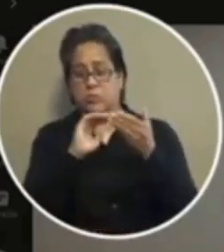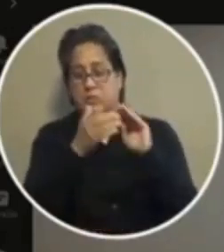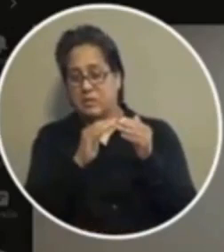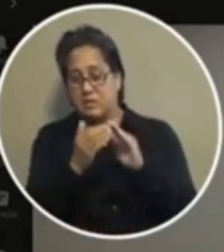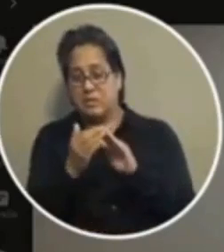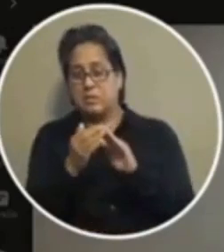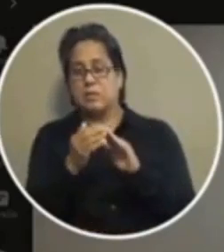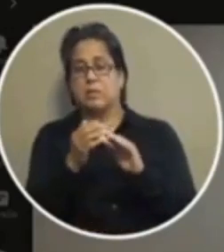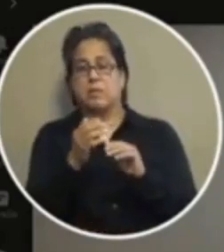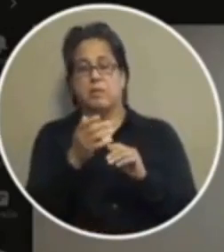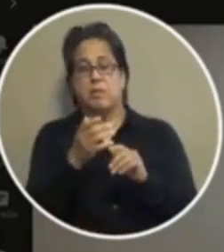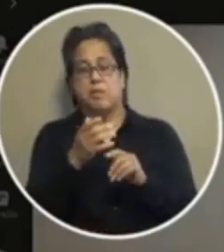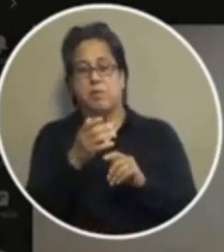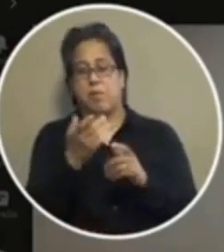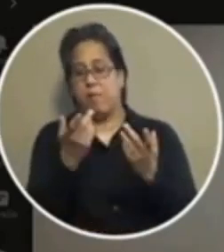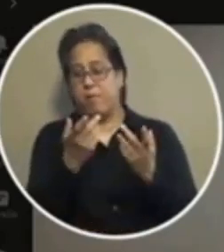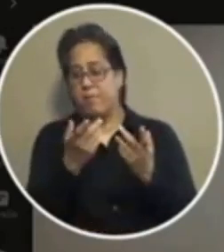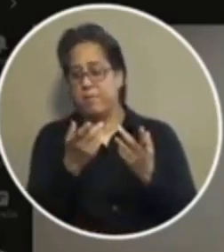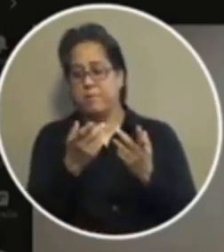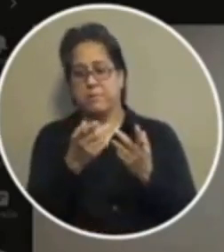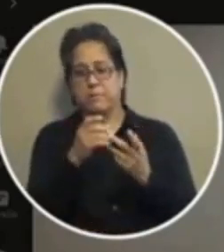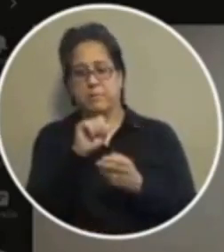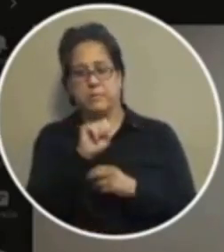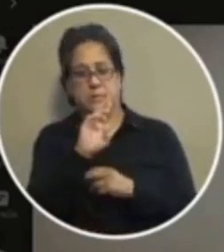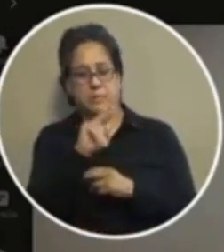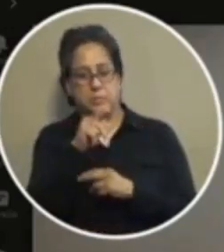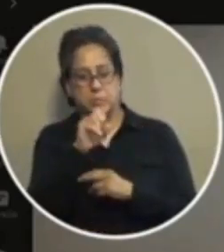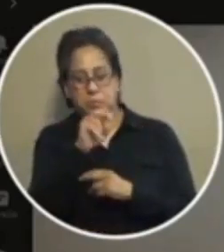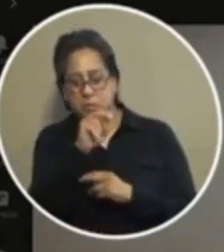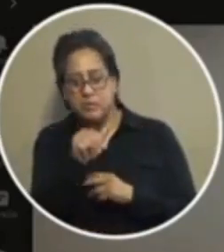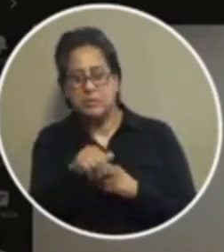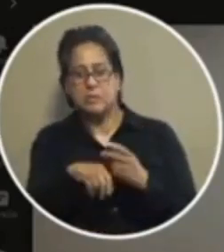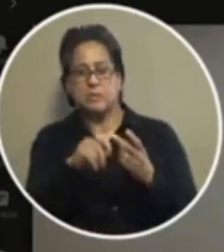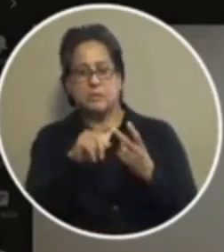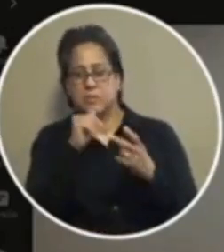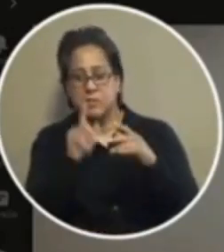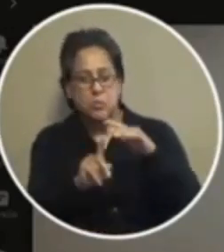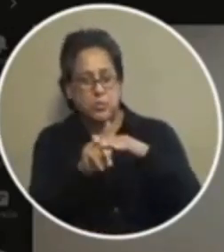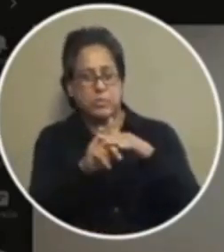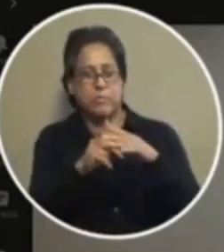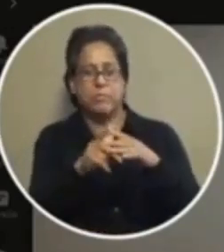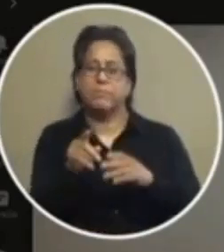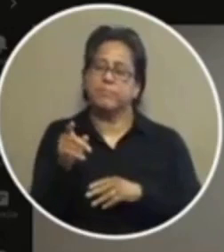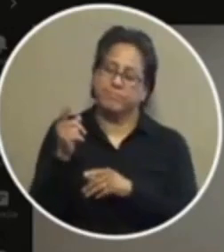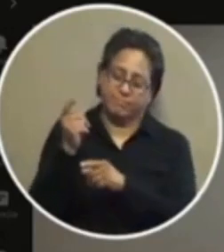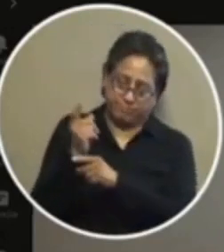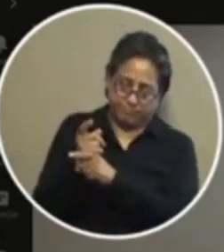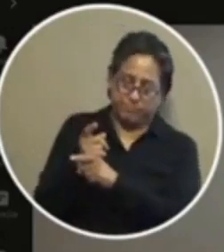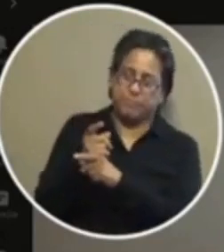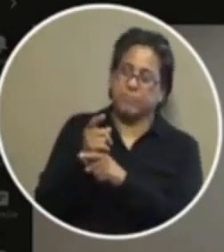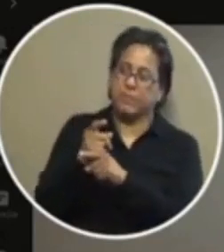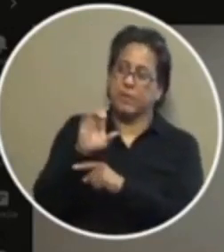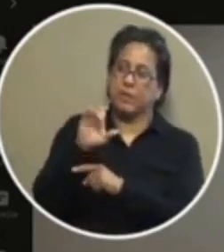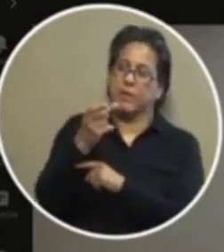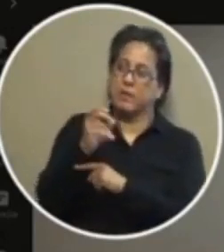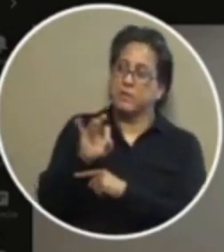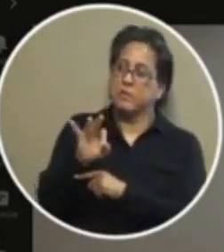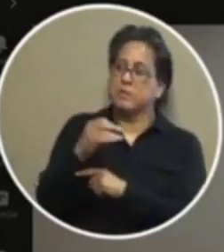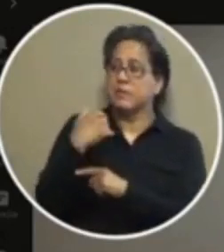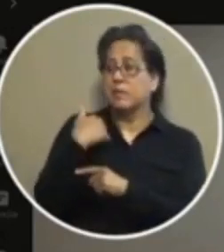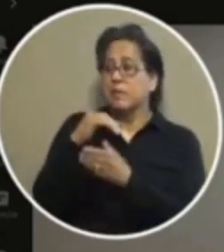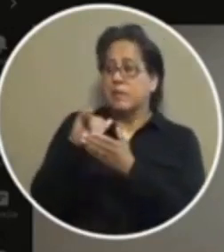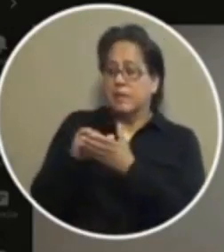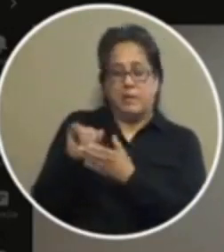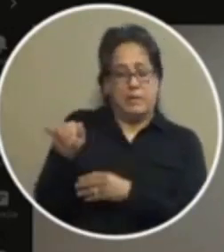city in the form of getting subpoenaed and they don't show up exactly exactly we have call back you know